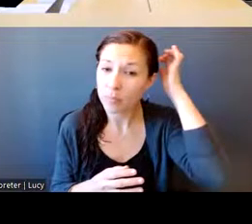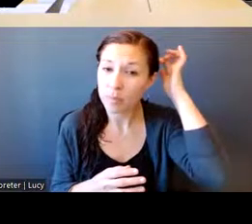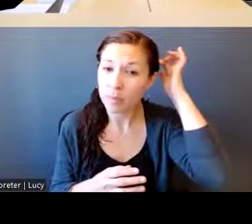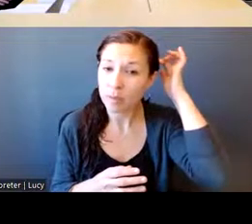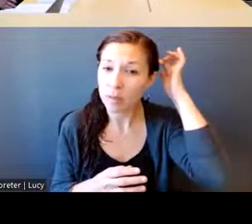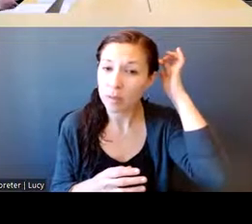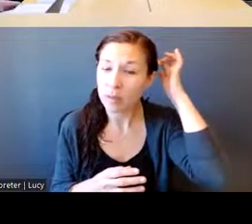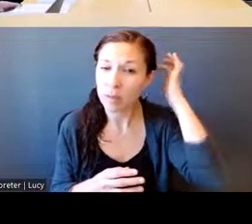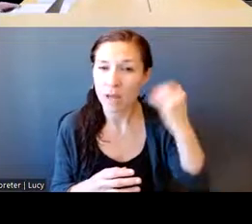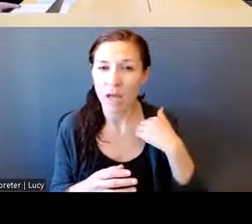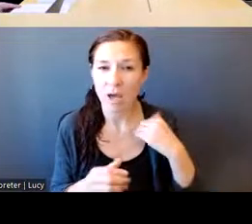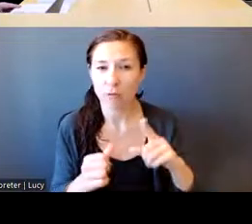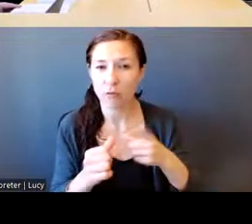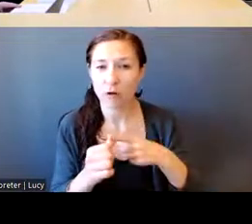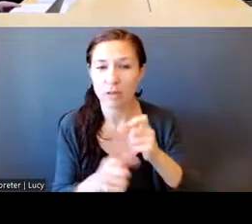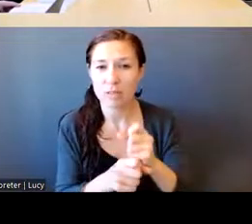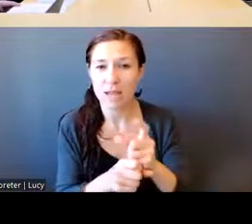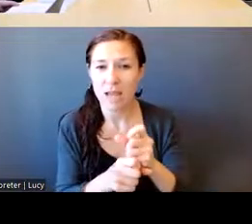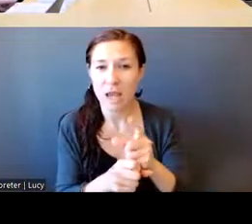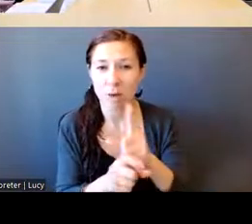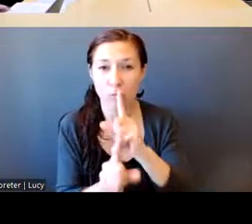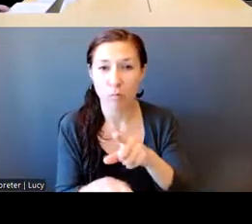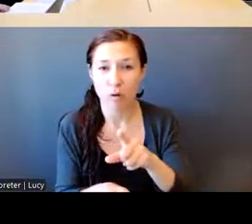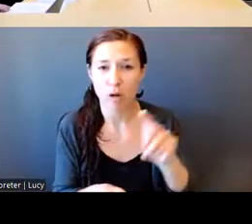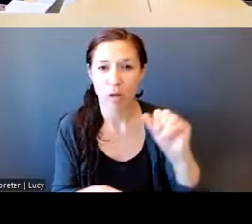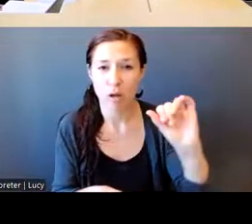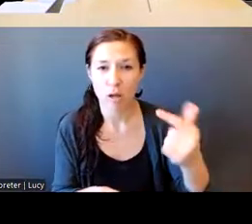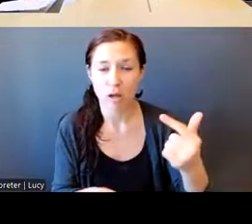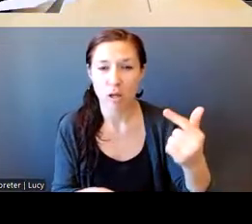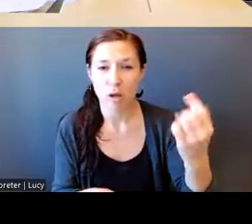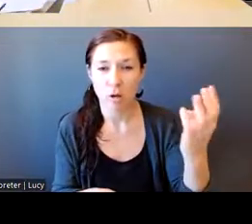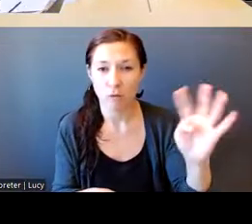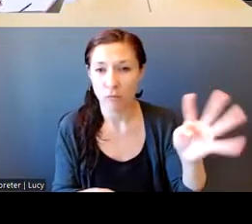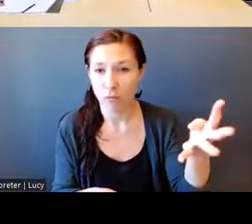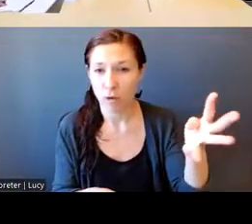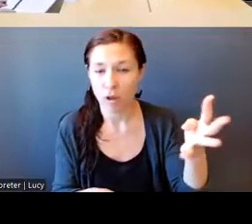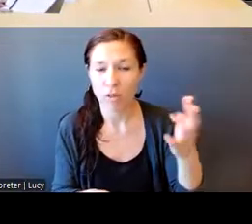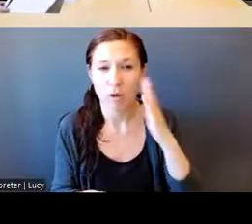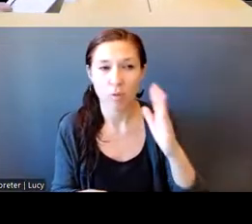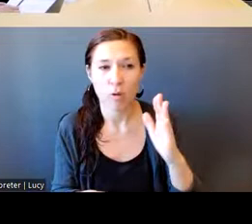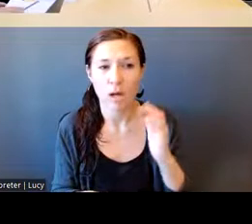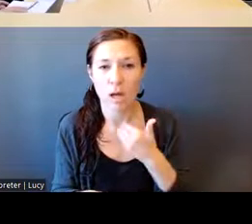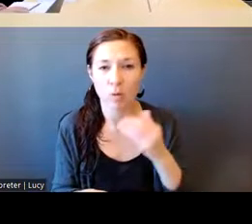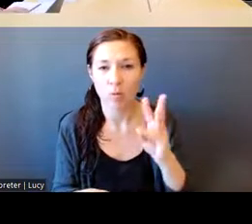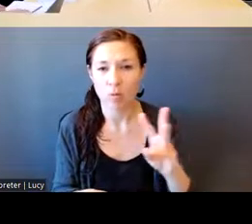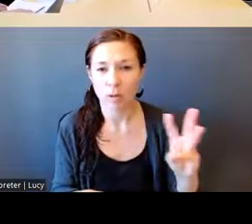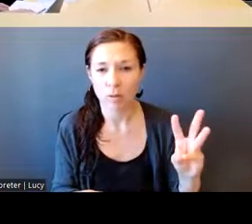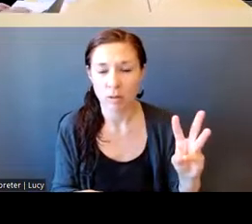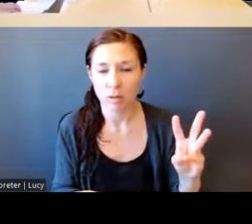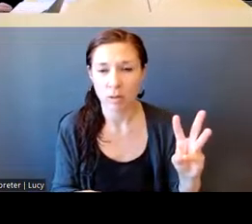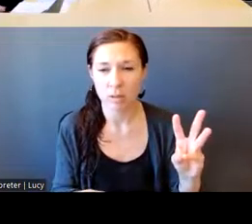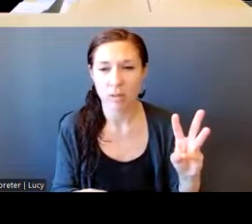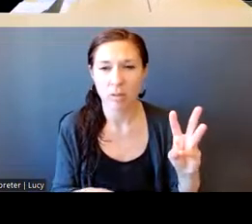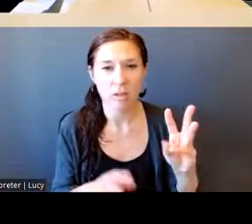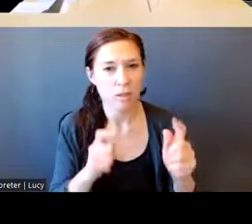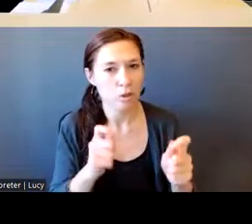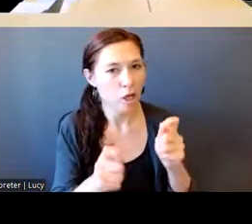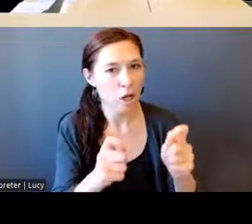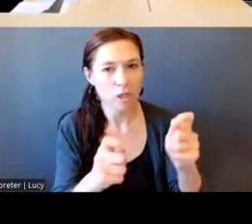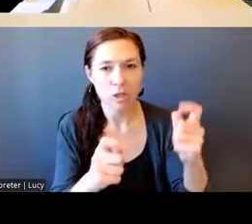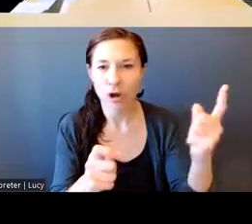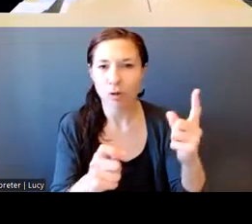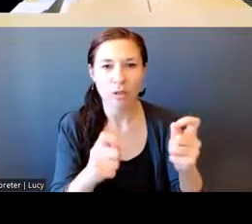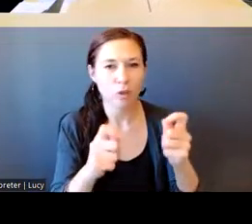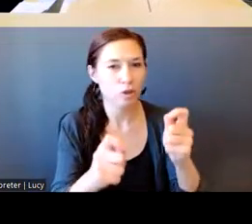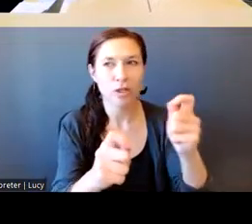first annual annual report on August 4th. You are also able to go on our website. Our website is ever evolving, ever changing. We are still moving,